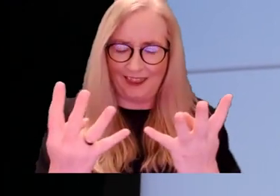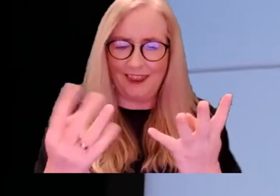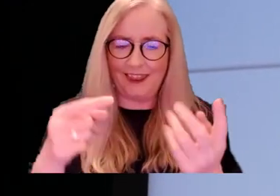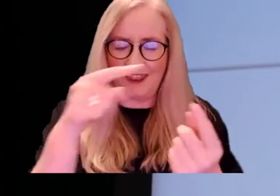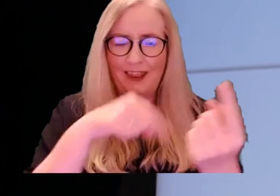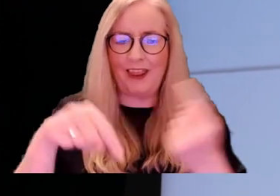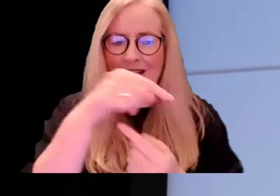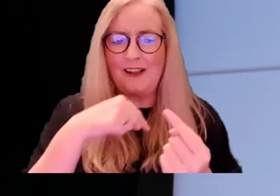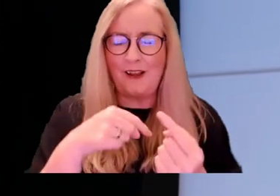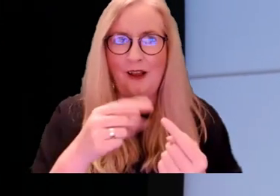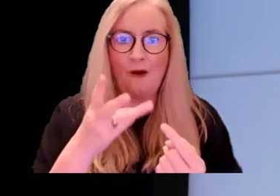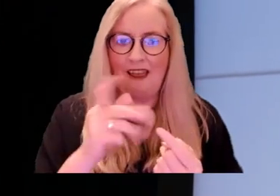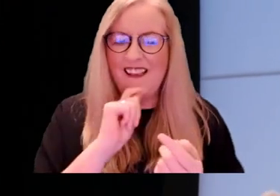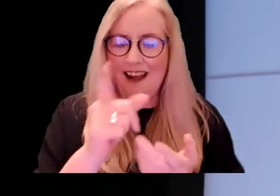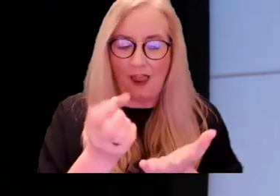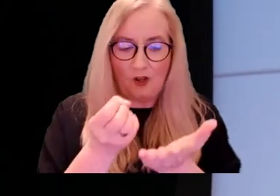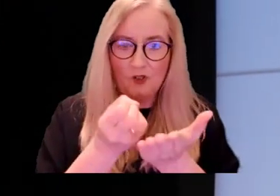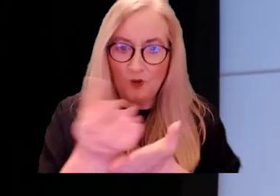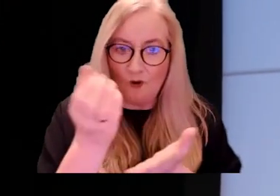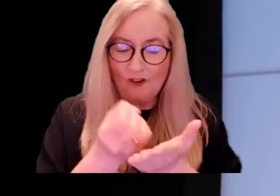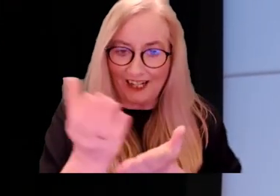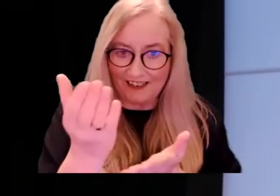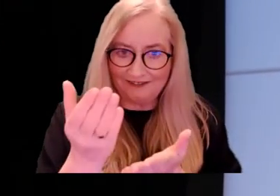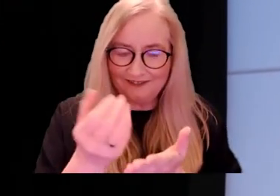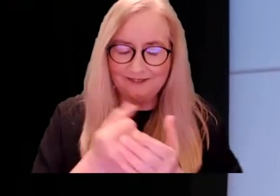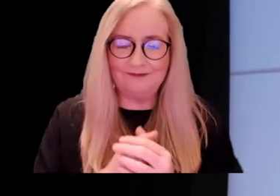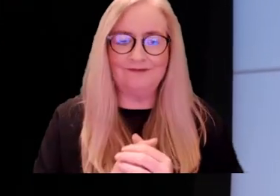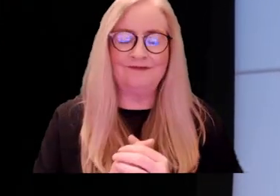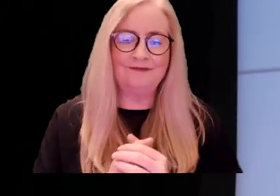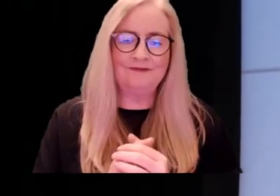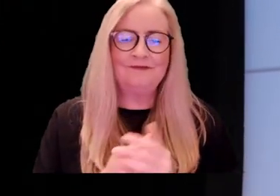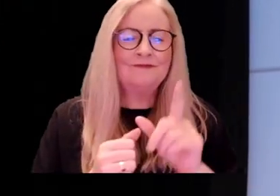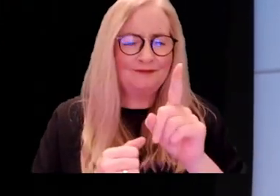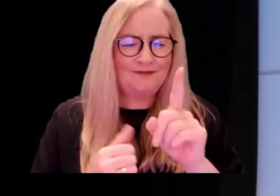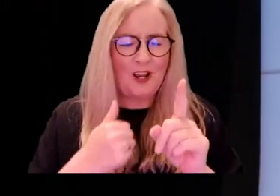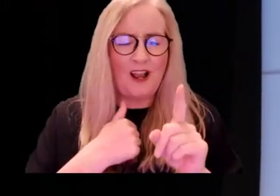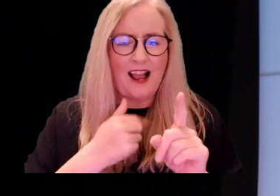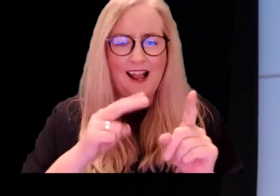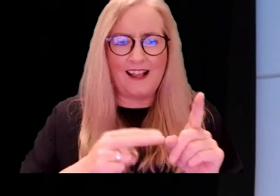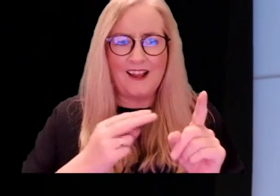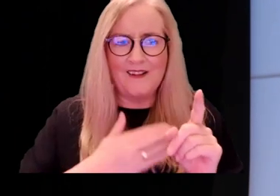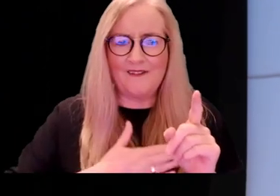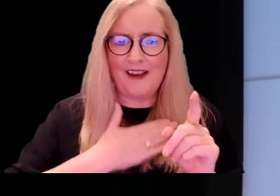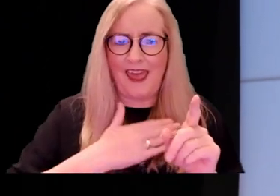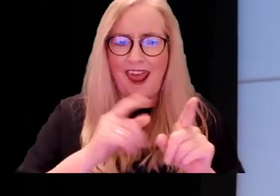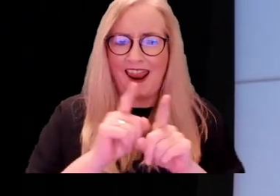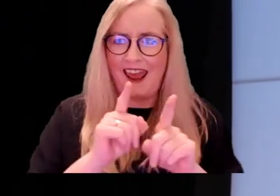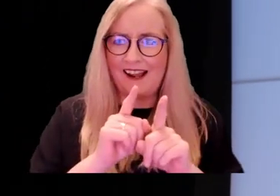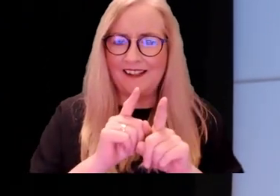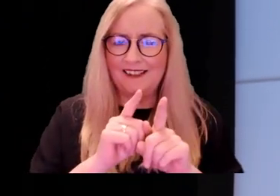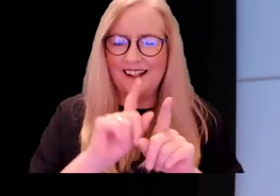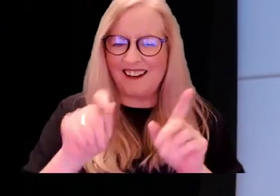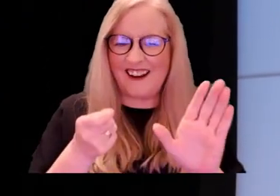and we're all going to tell stories. I feel like